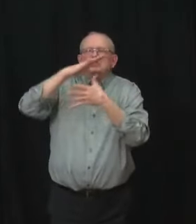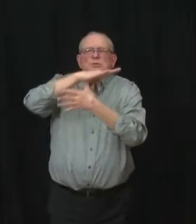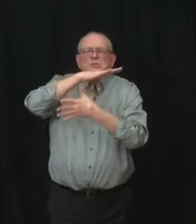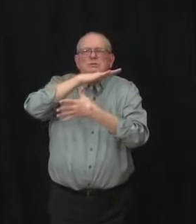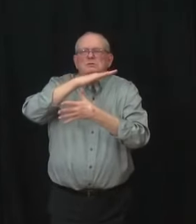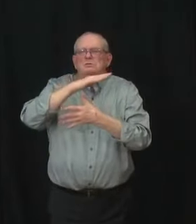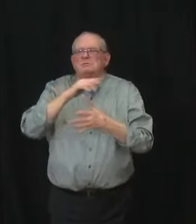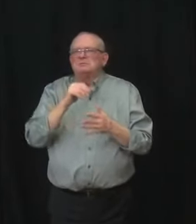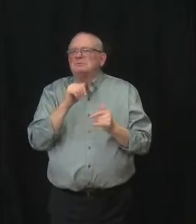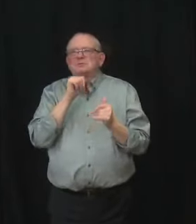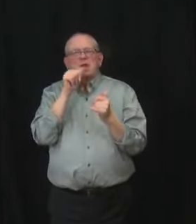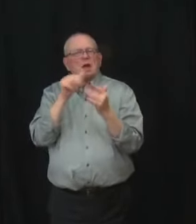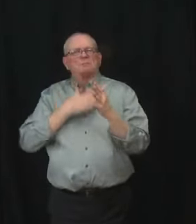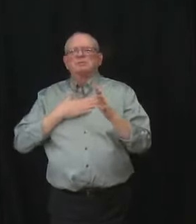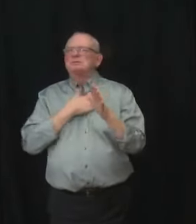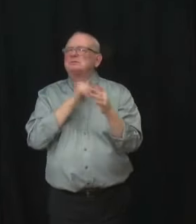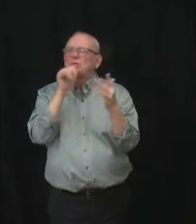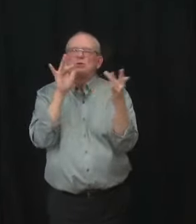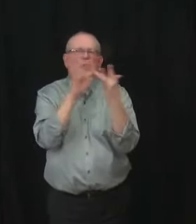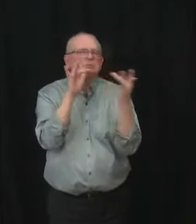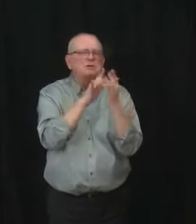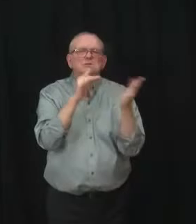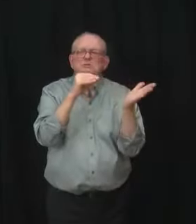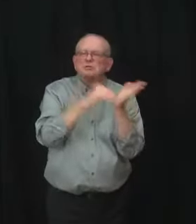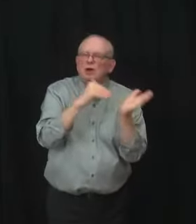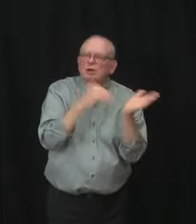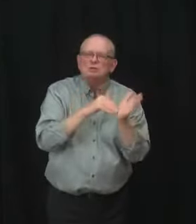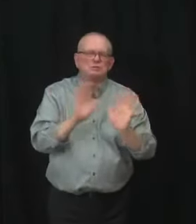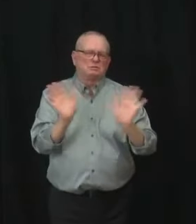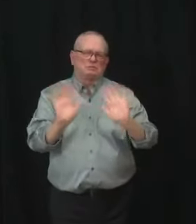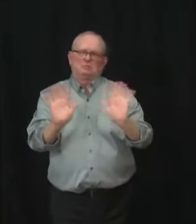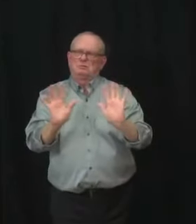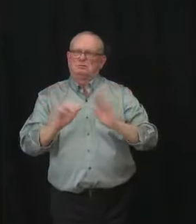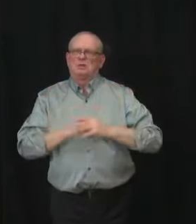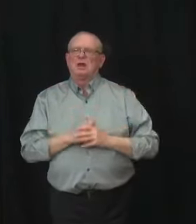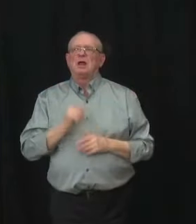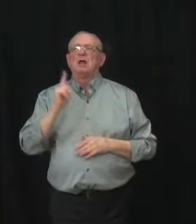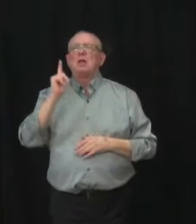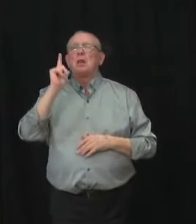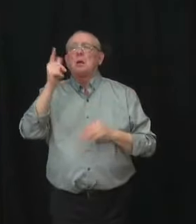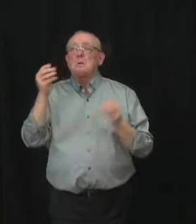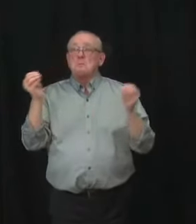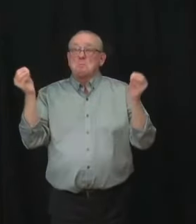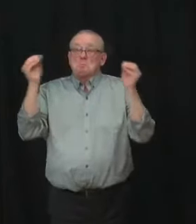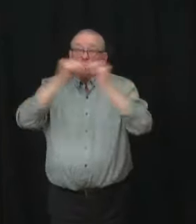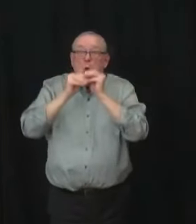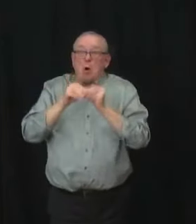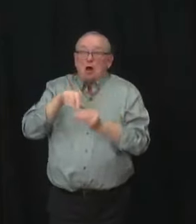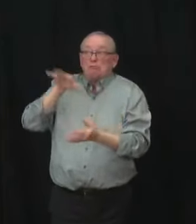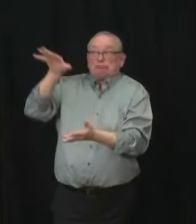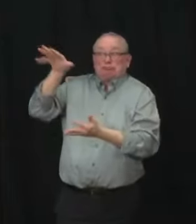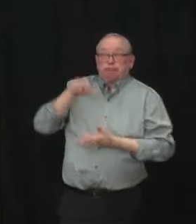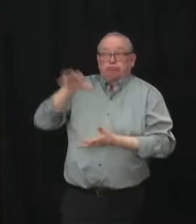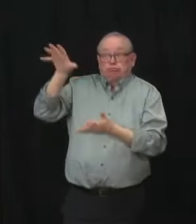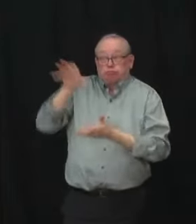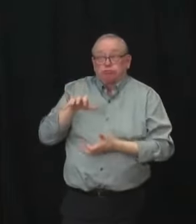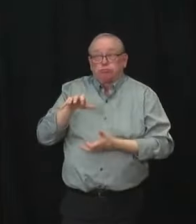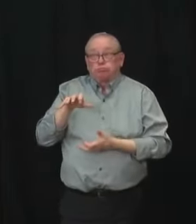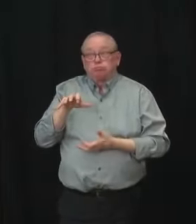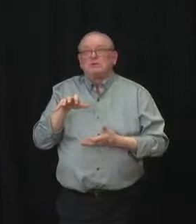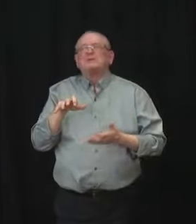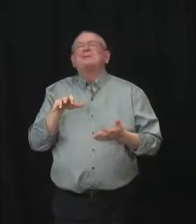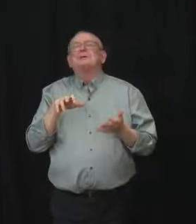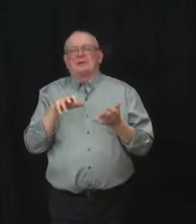We hope that this will change as supply increases but any expansion will be subject to the federal government providing additional